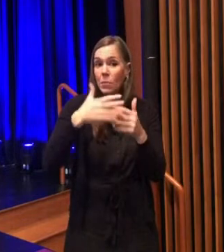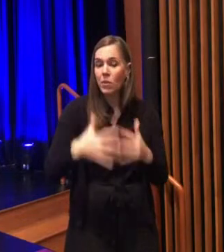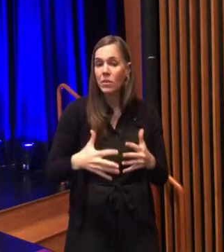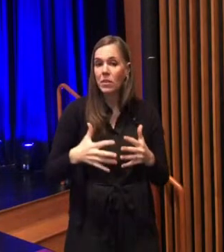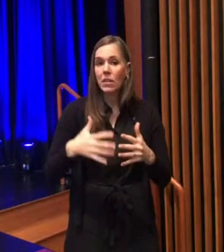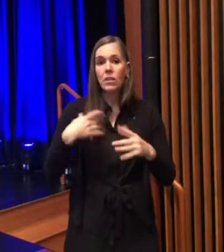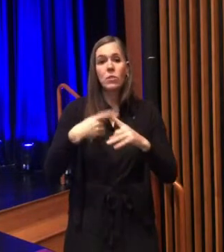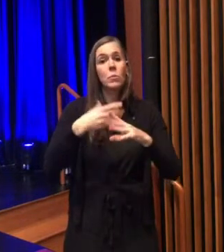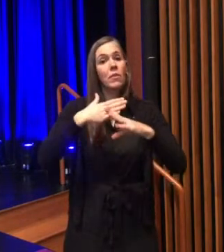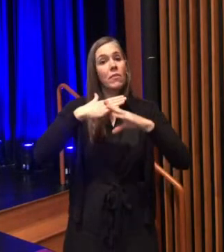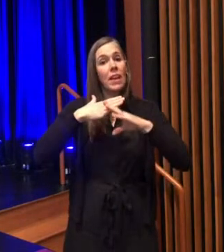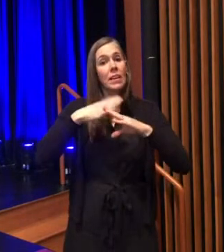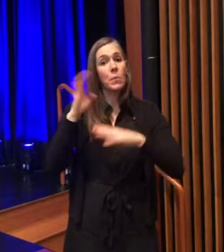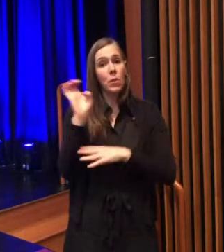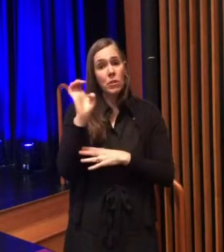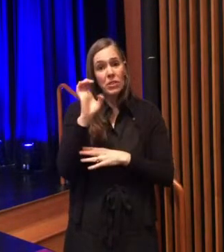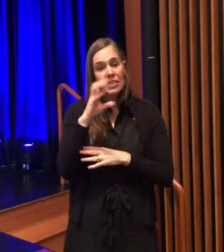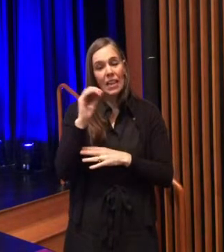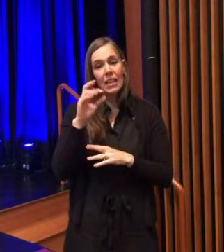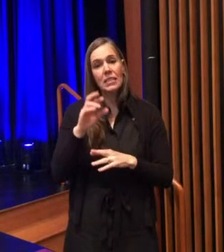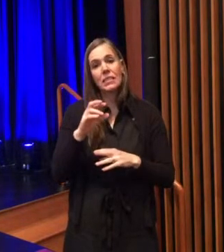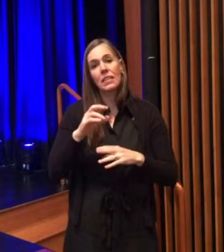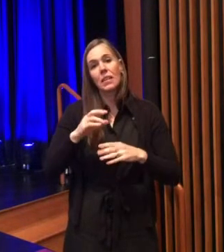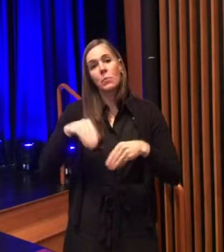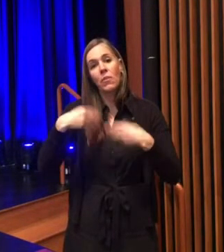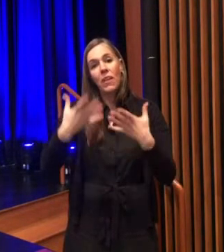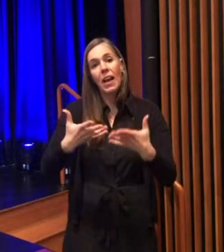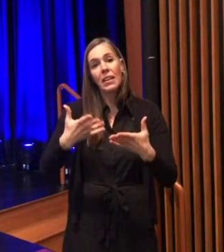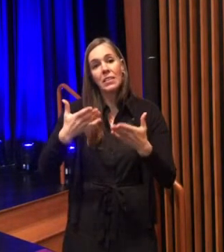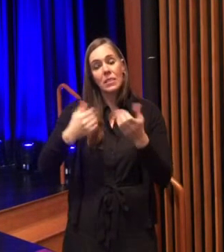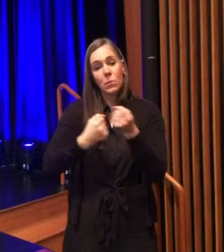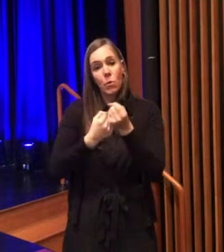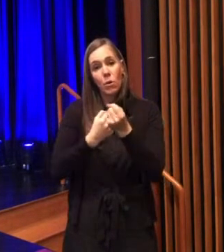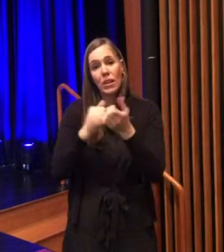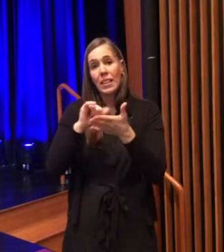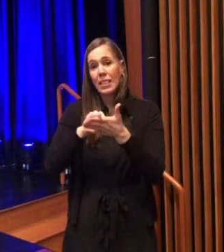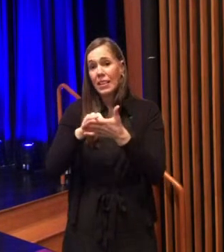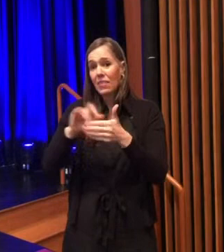emergencies and provide support that our first responders aren't equipped to do